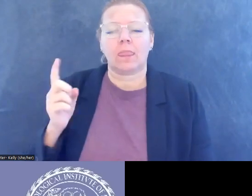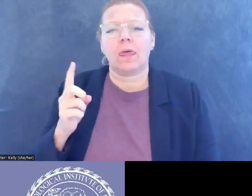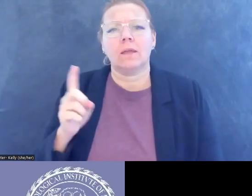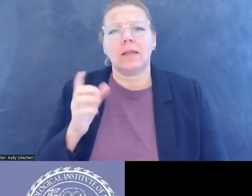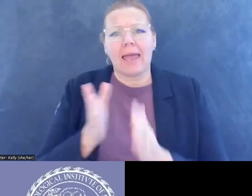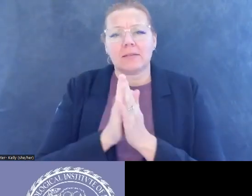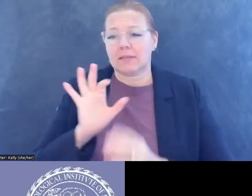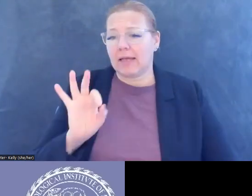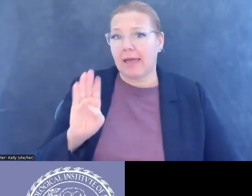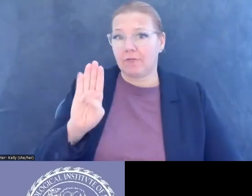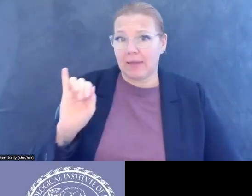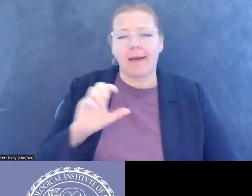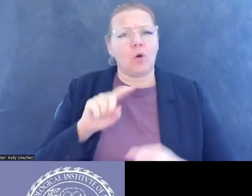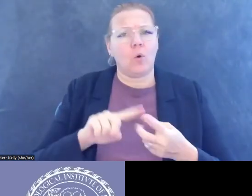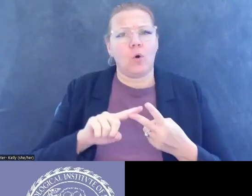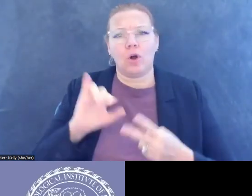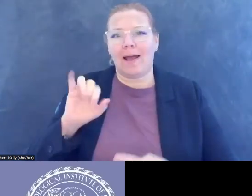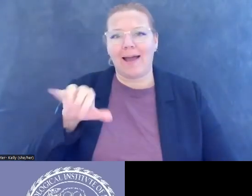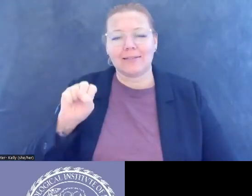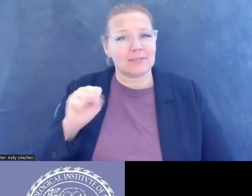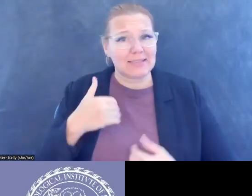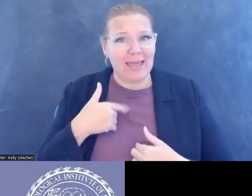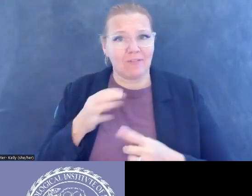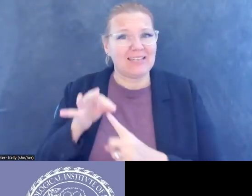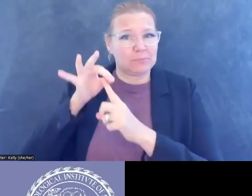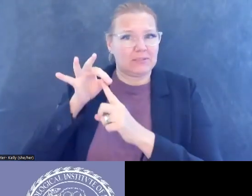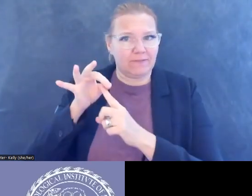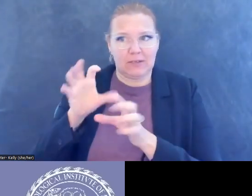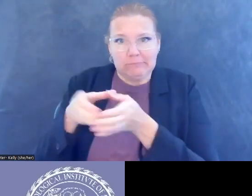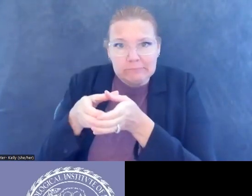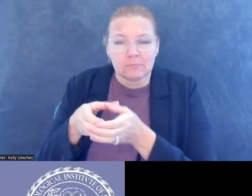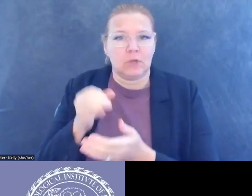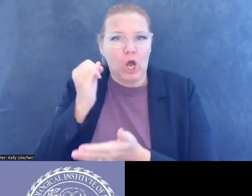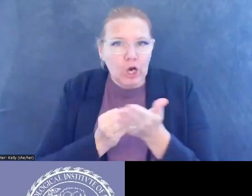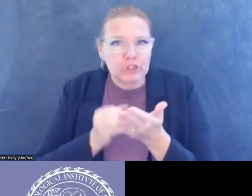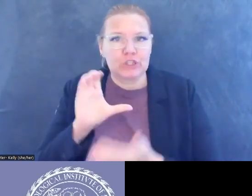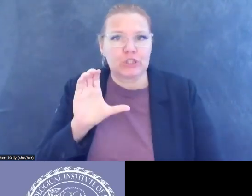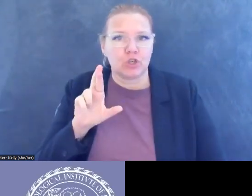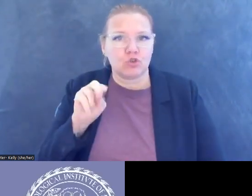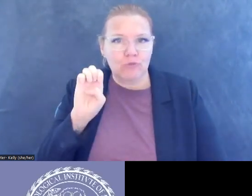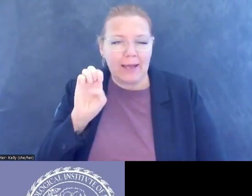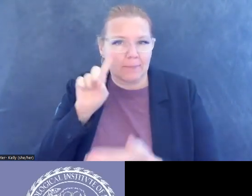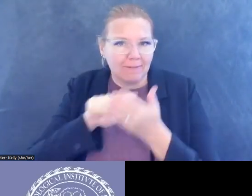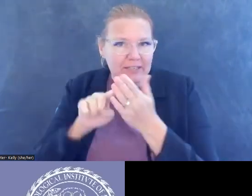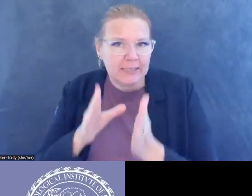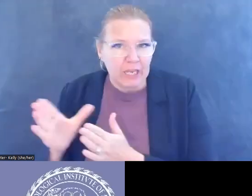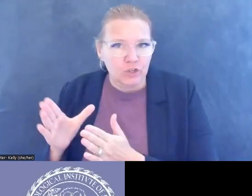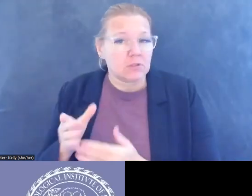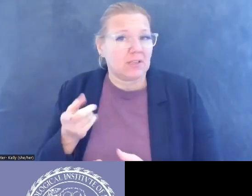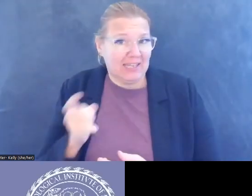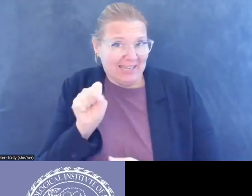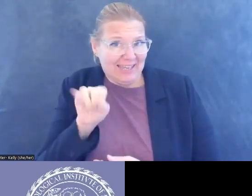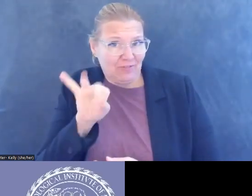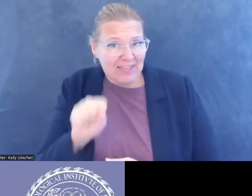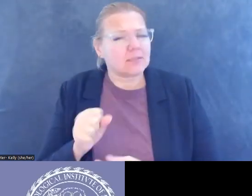FBI and or ICE employ special arts crime investigators? And what is the background that these investigators bring to the job?